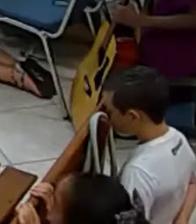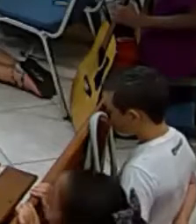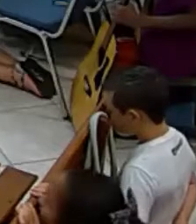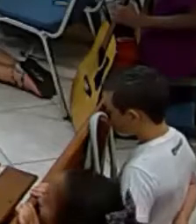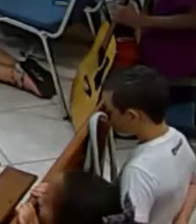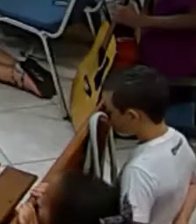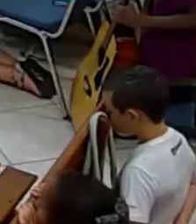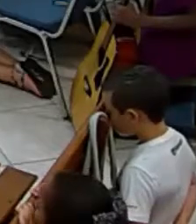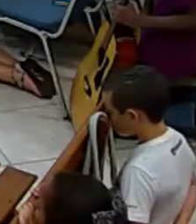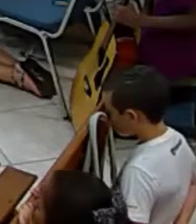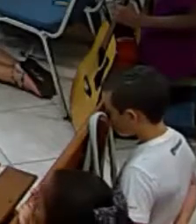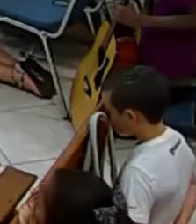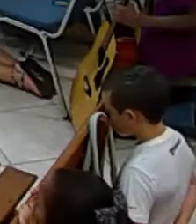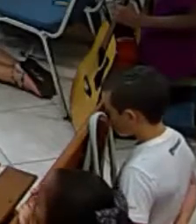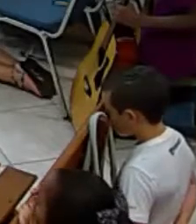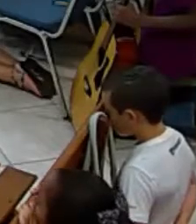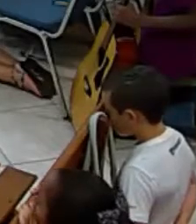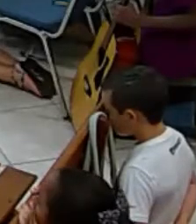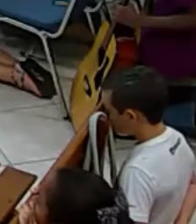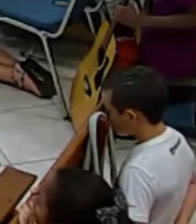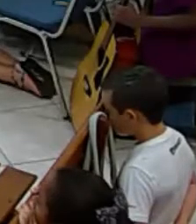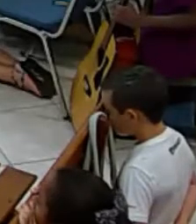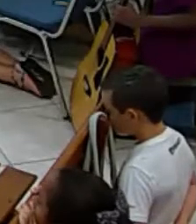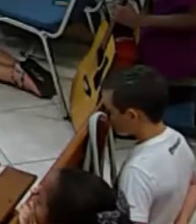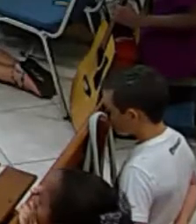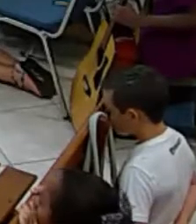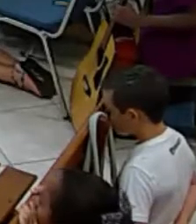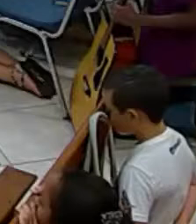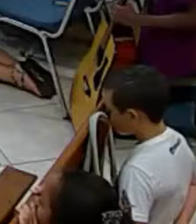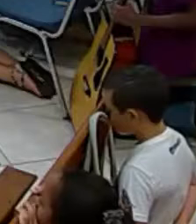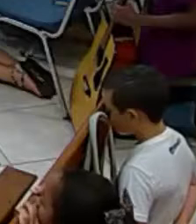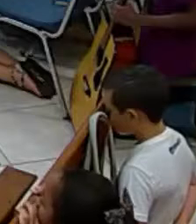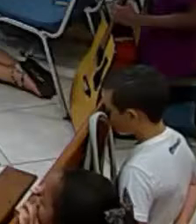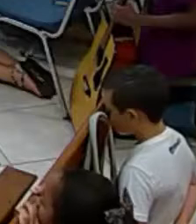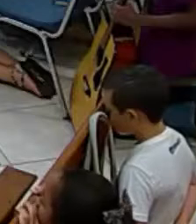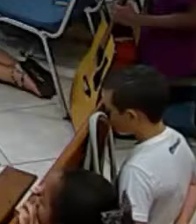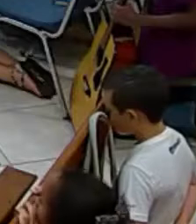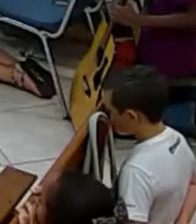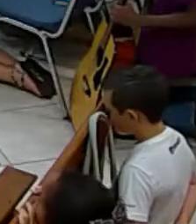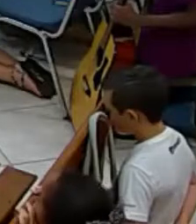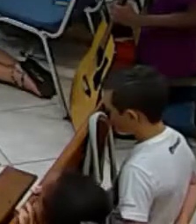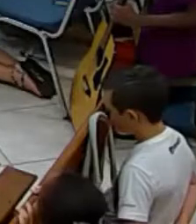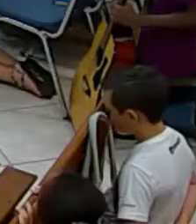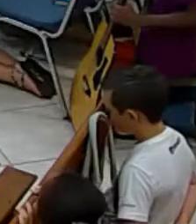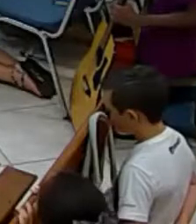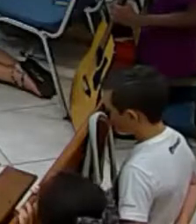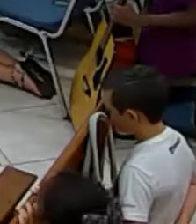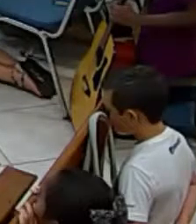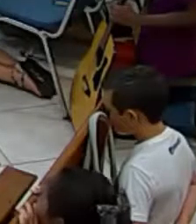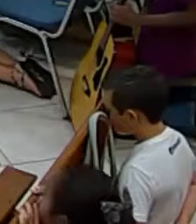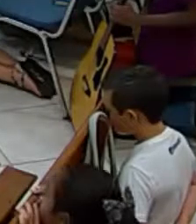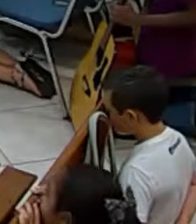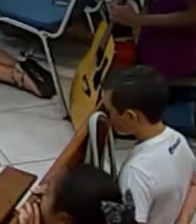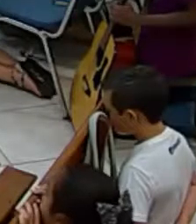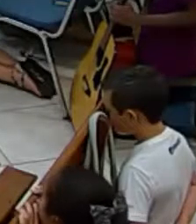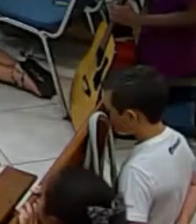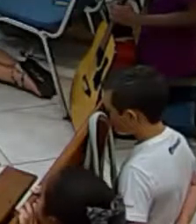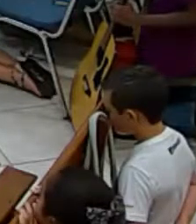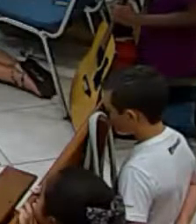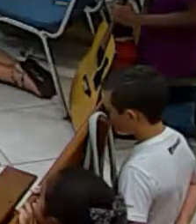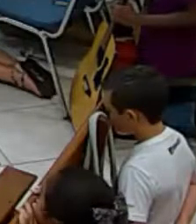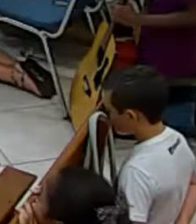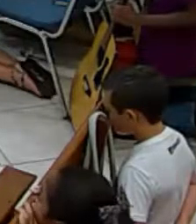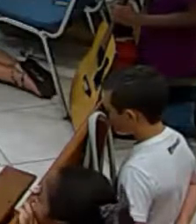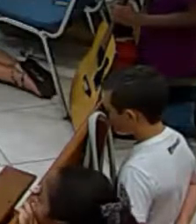That's why we're here, give a reward, Lord, to this work of the Holy Spirit that has touched our hearts. Bless these children,